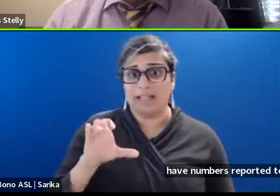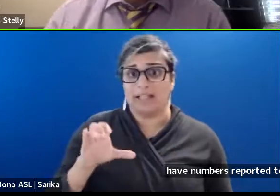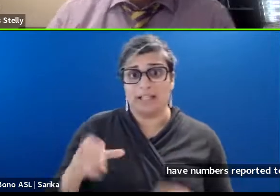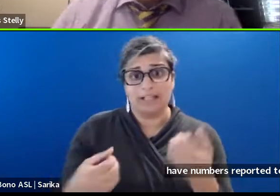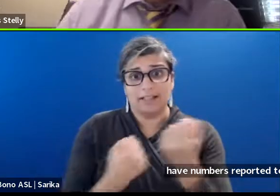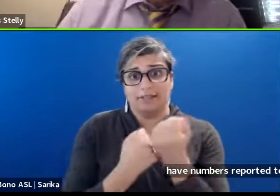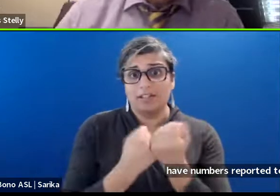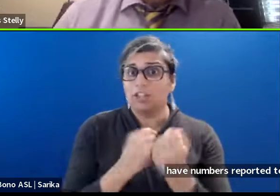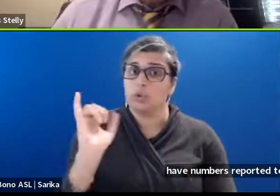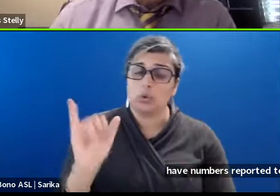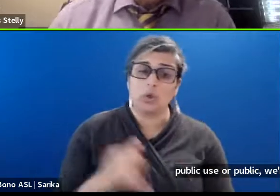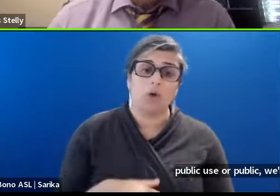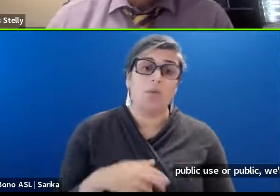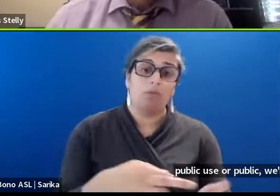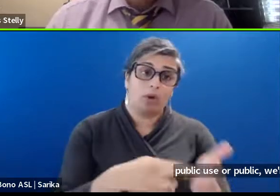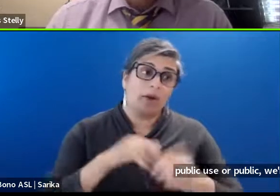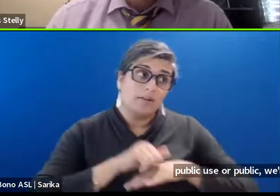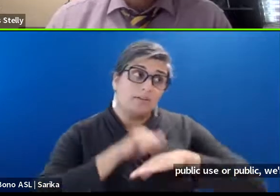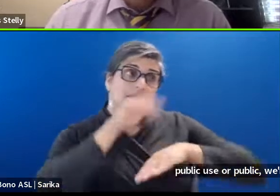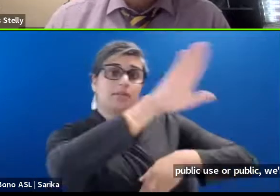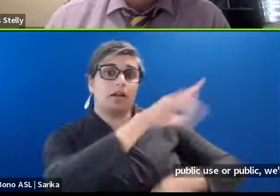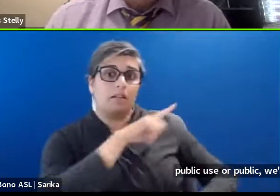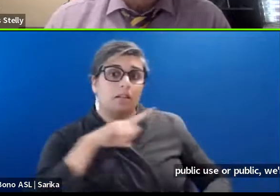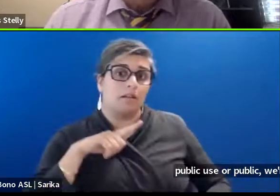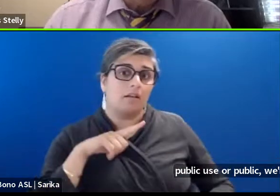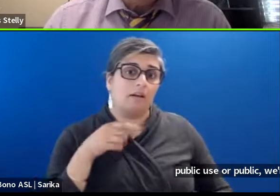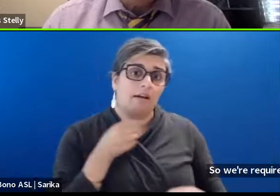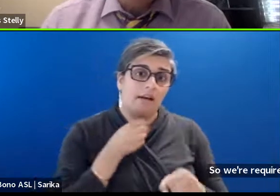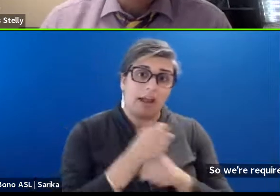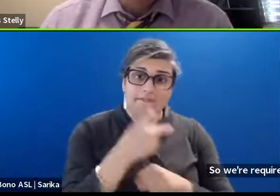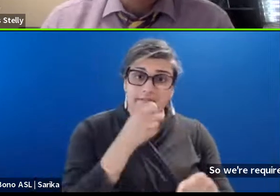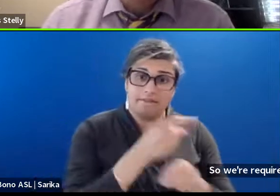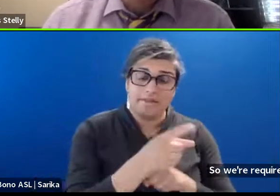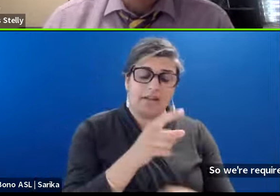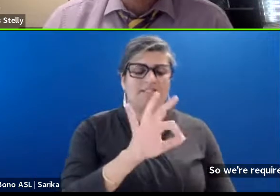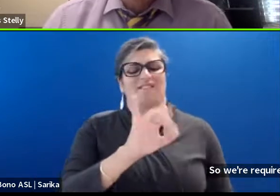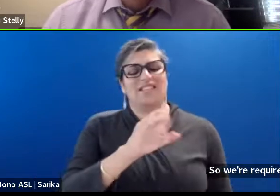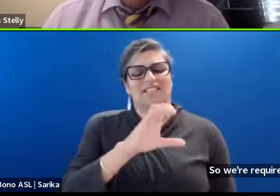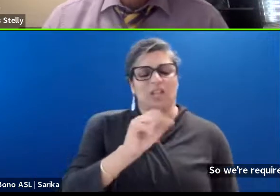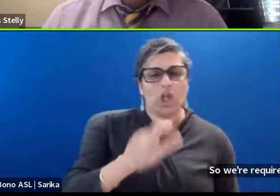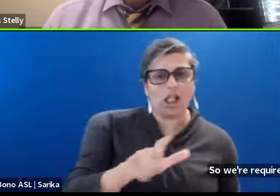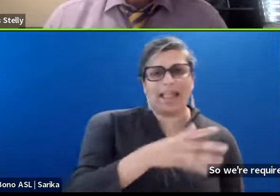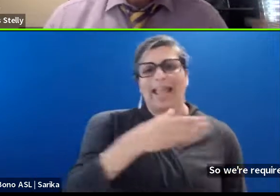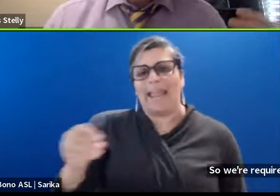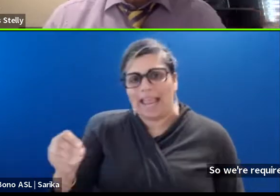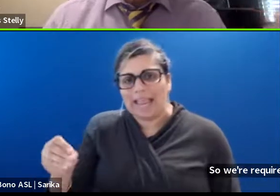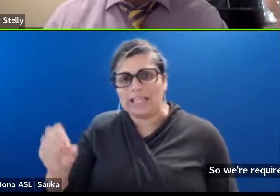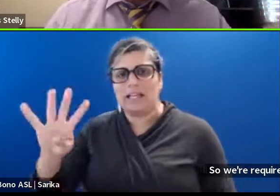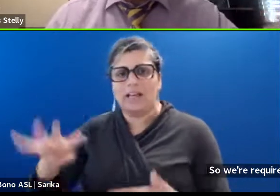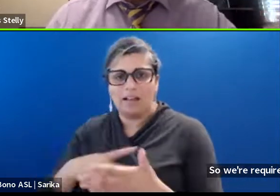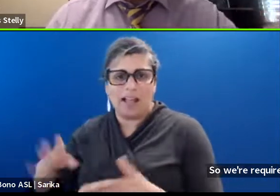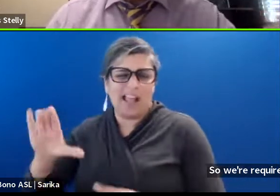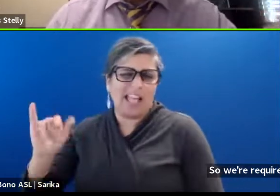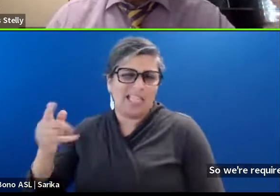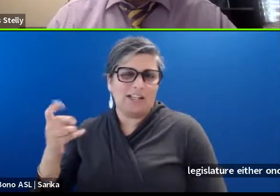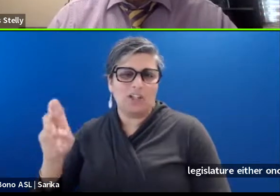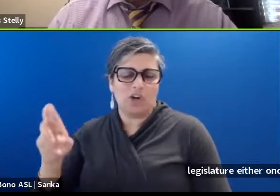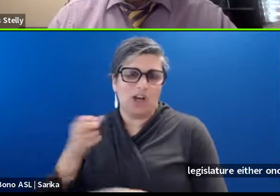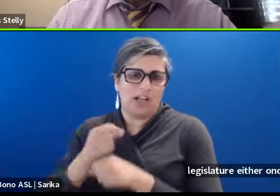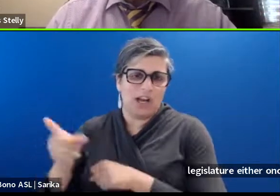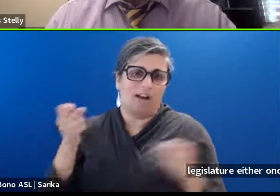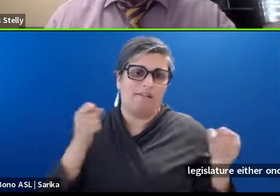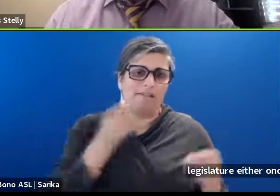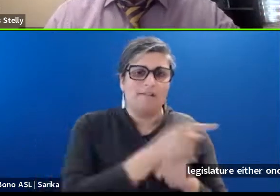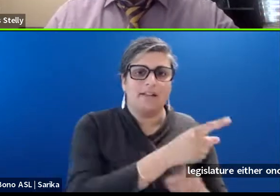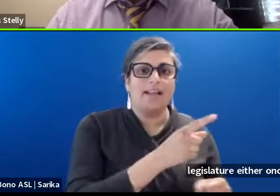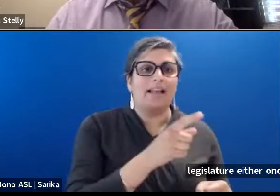required to send to the legislature either once every fiscal year or once every calendar year, a list of any entity that received